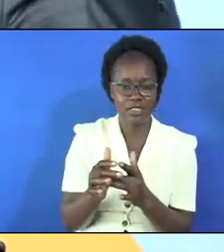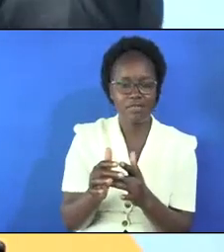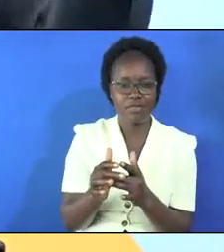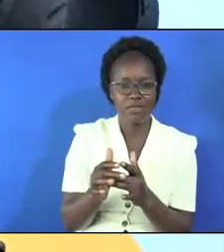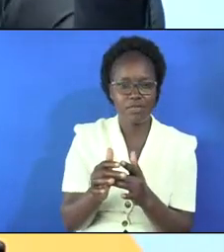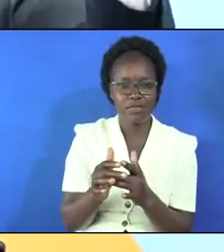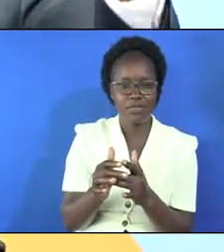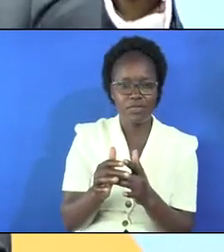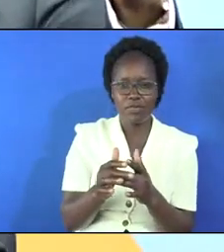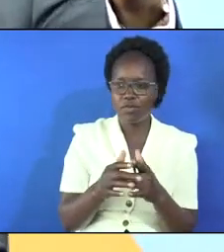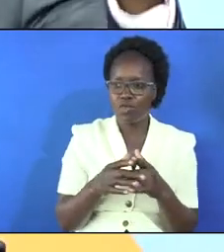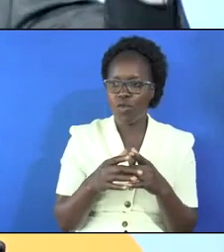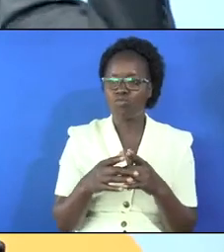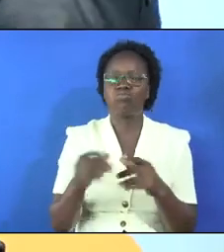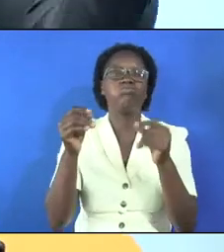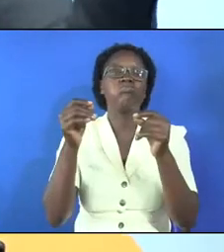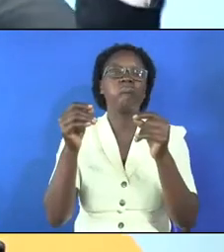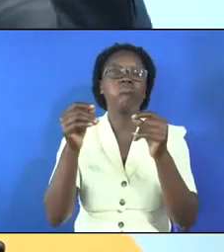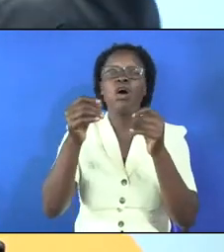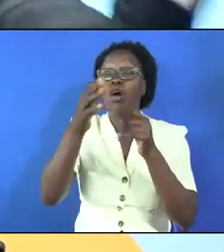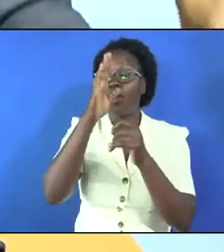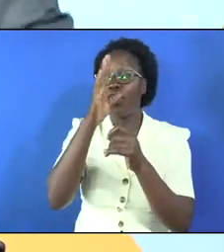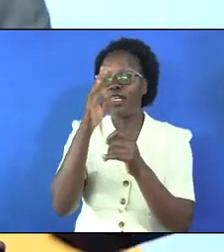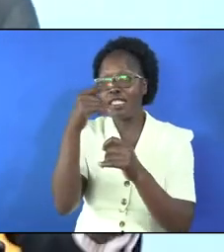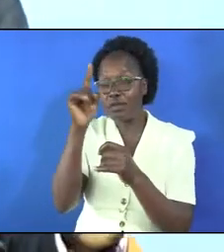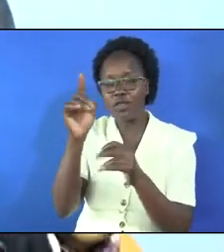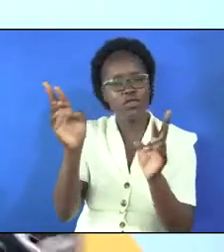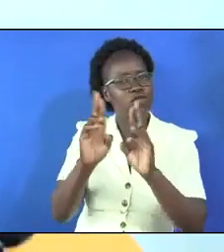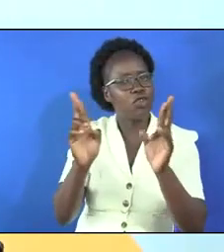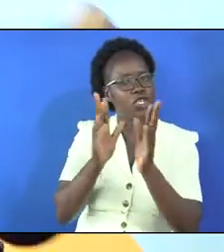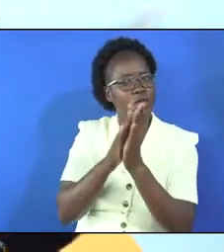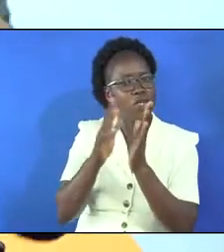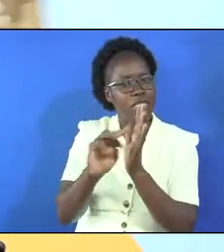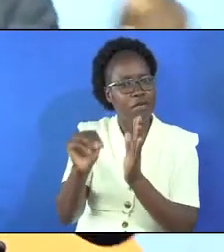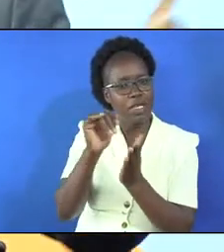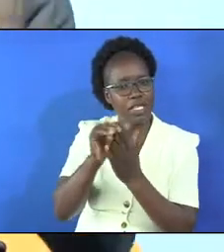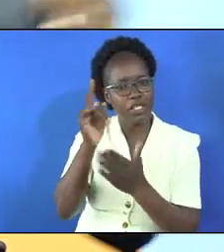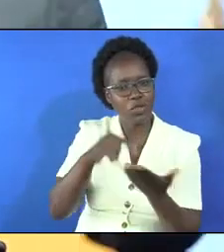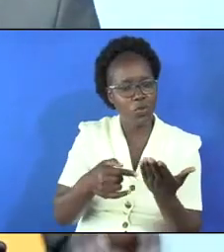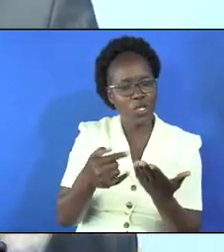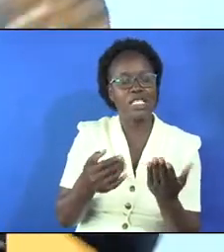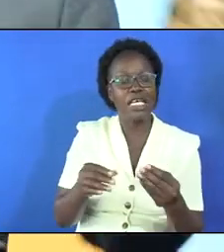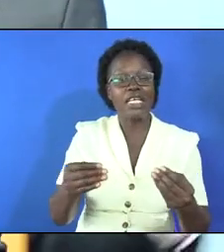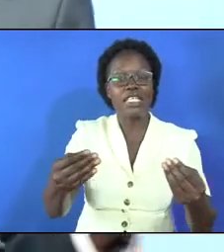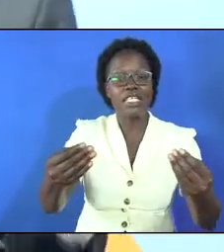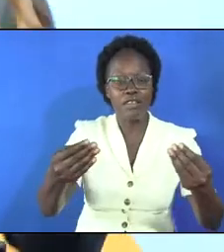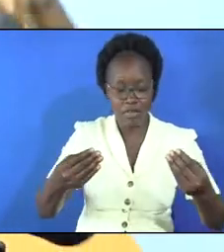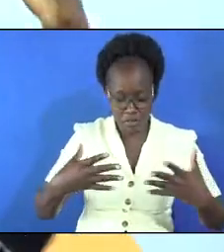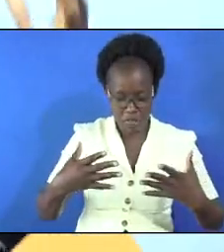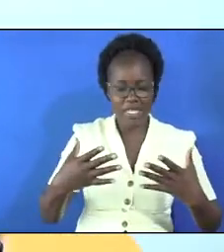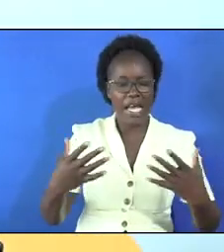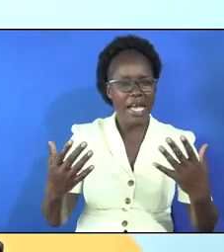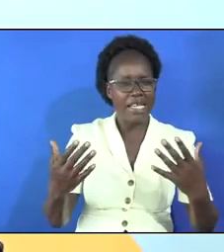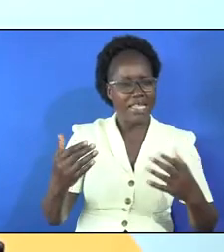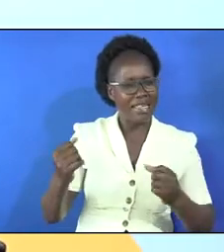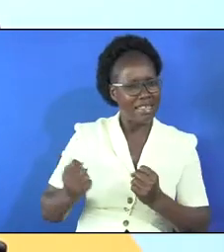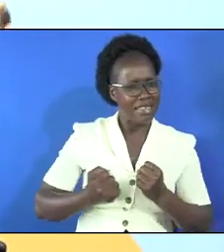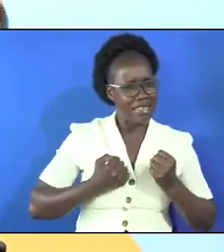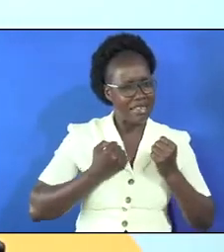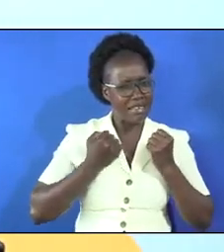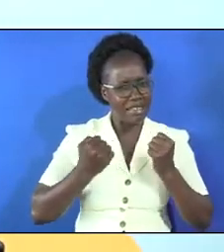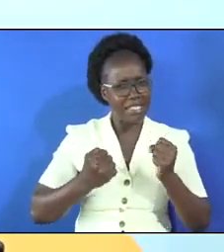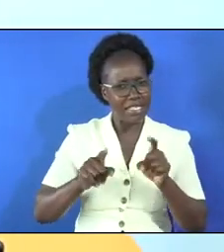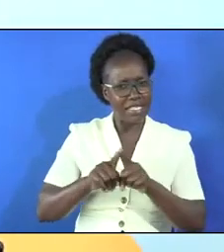god himself was there already with them and that is what gives me the the energy